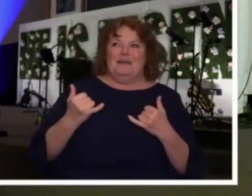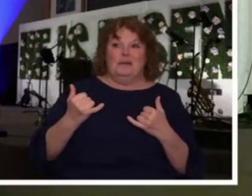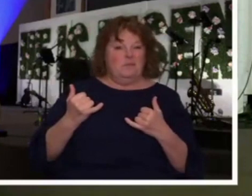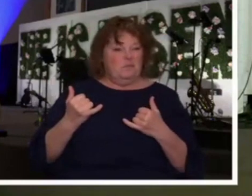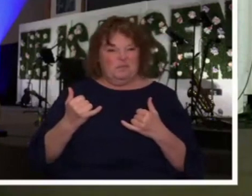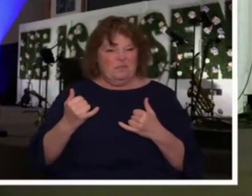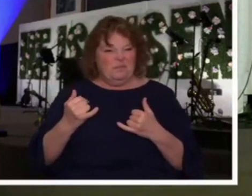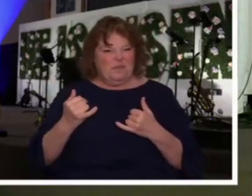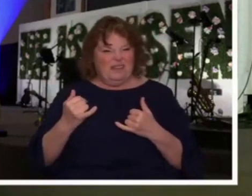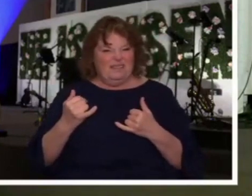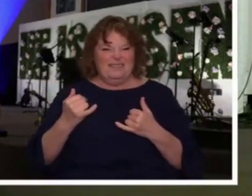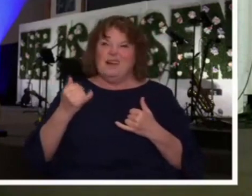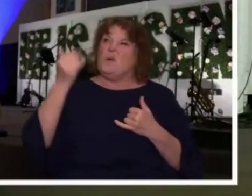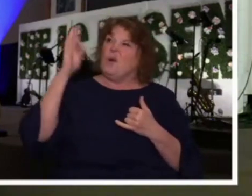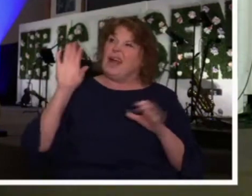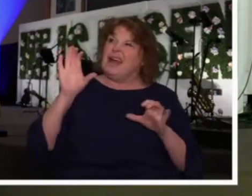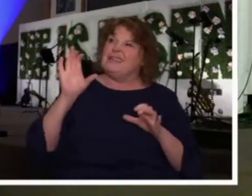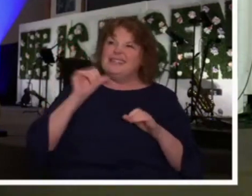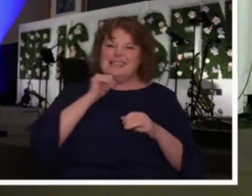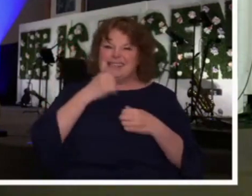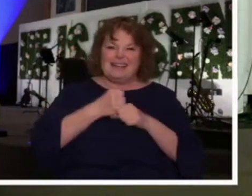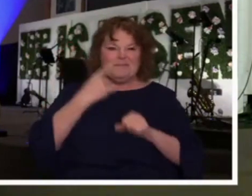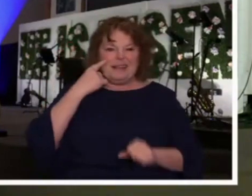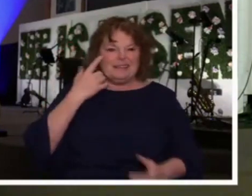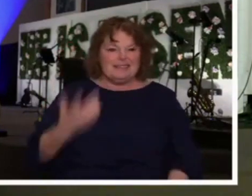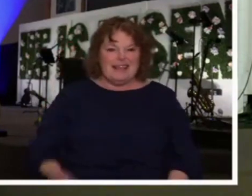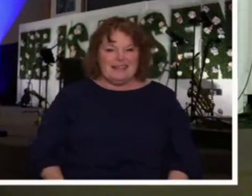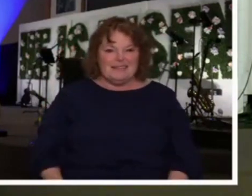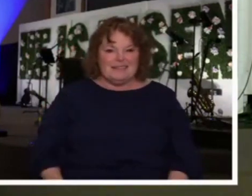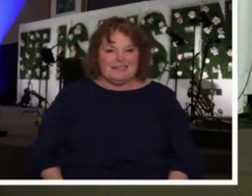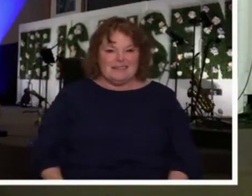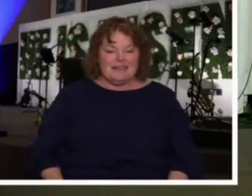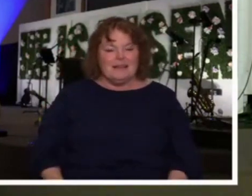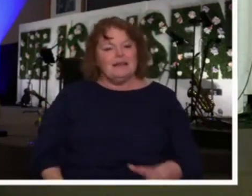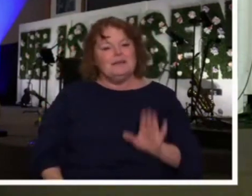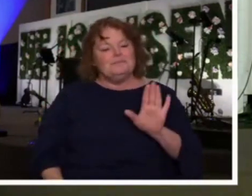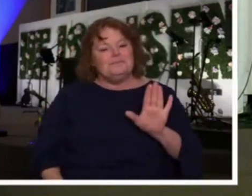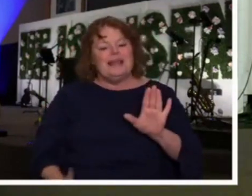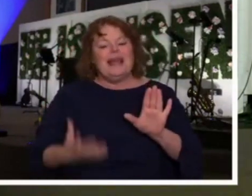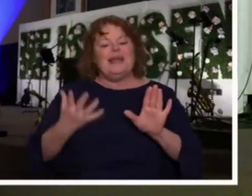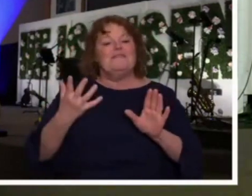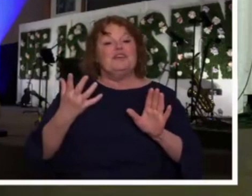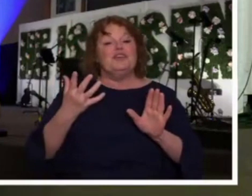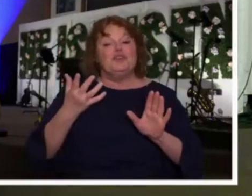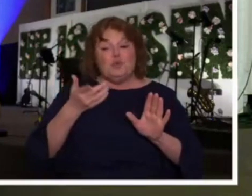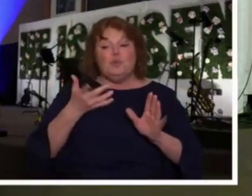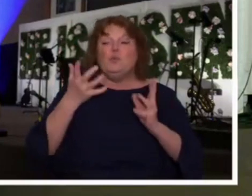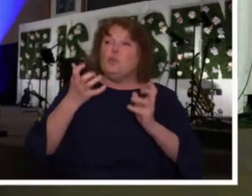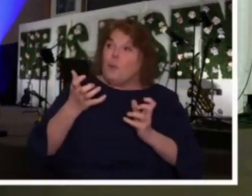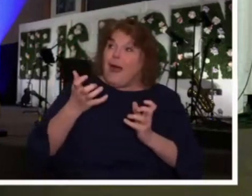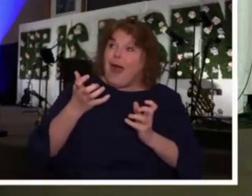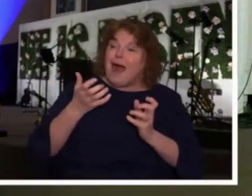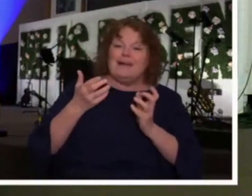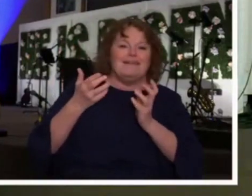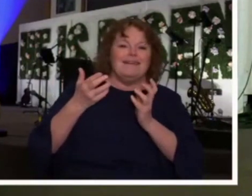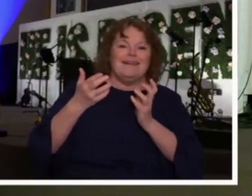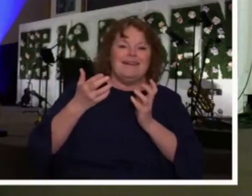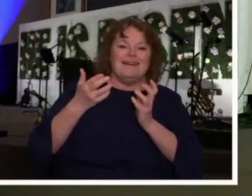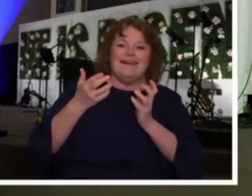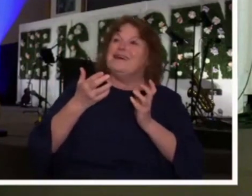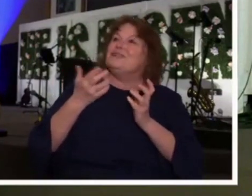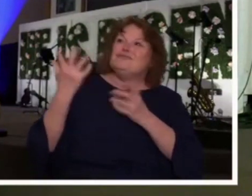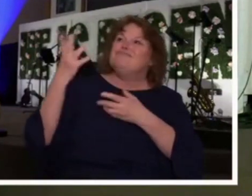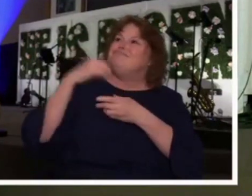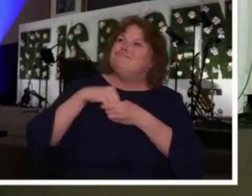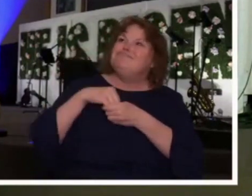Folks, you have to lay down your right to certain things so that you can step